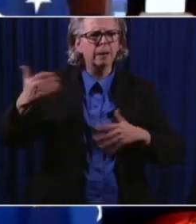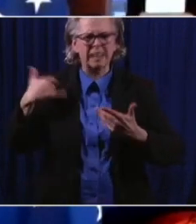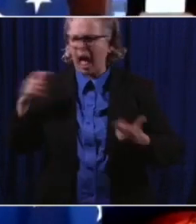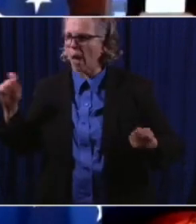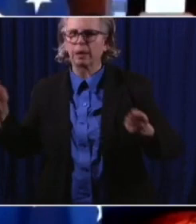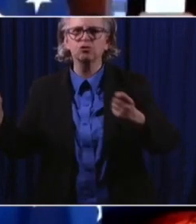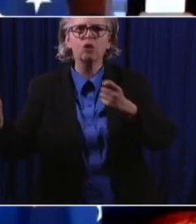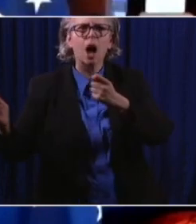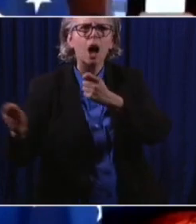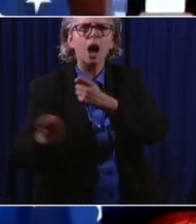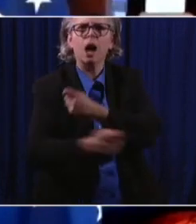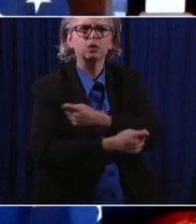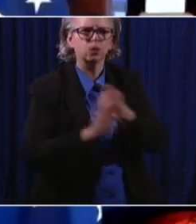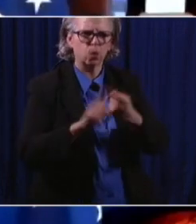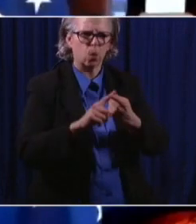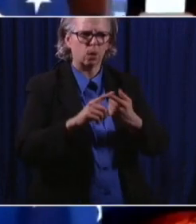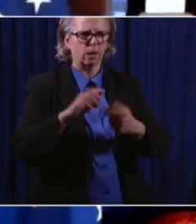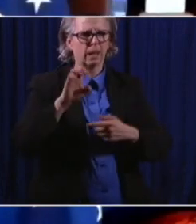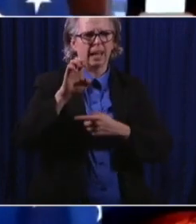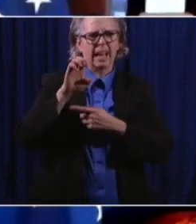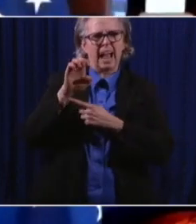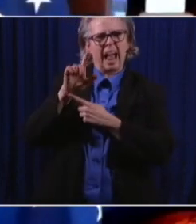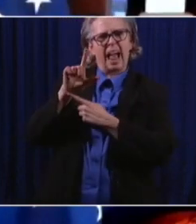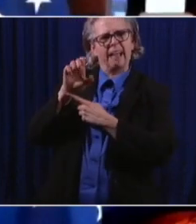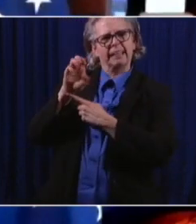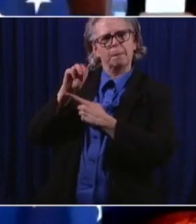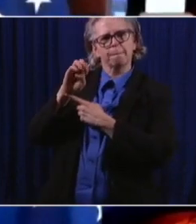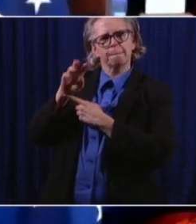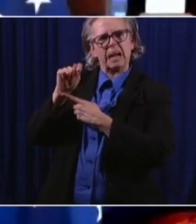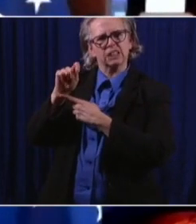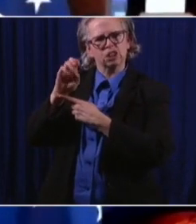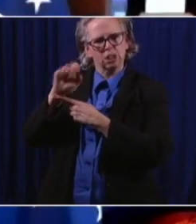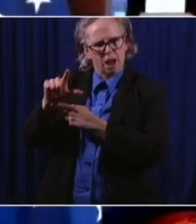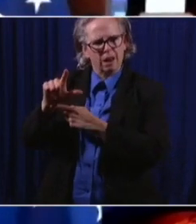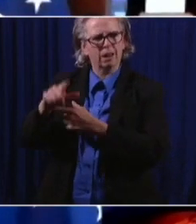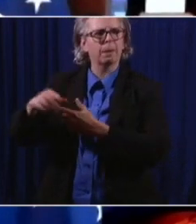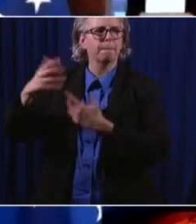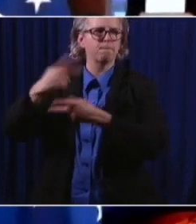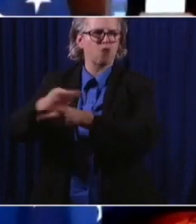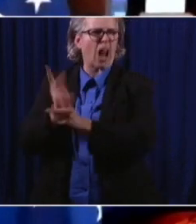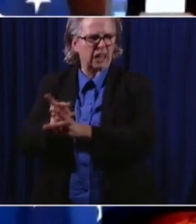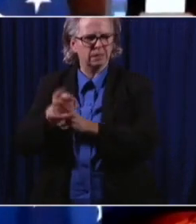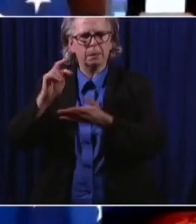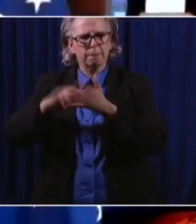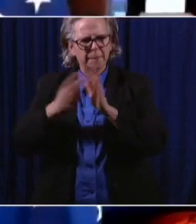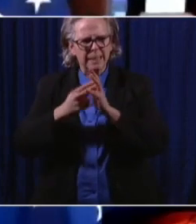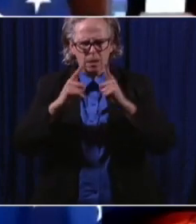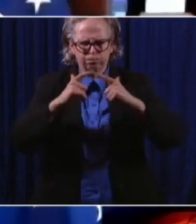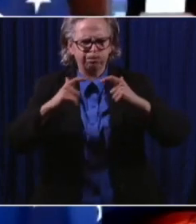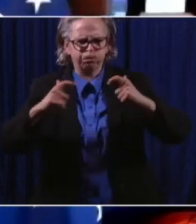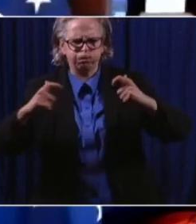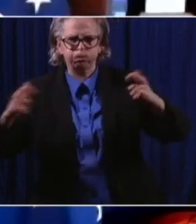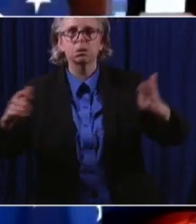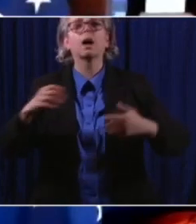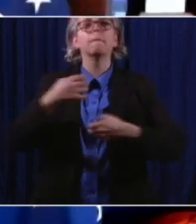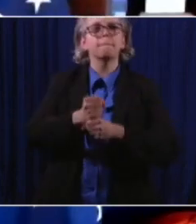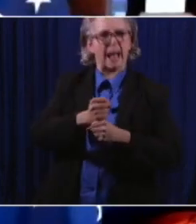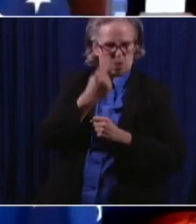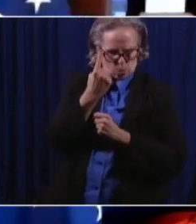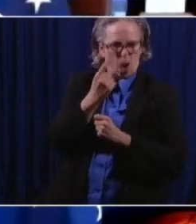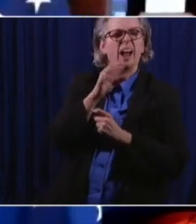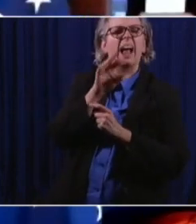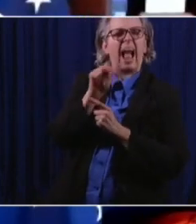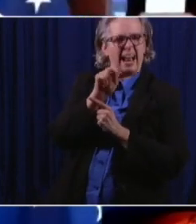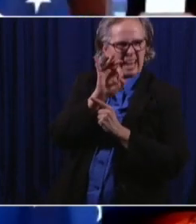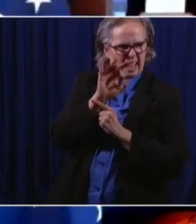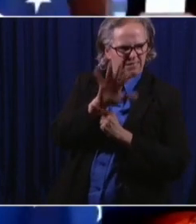products. They're going to use this now to produce N95 masks, and this will serve customers in